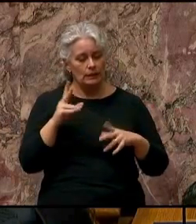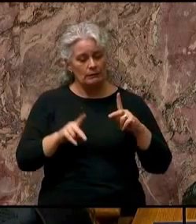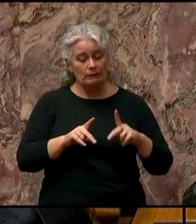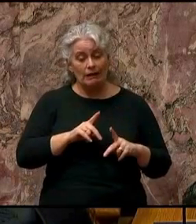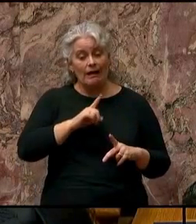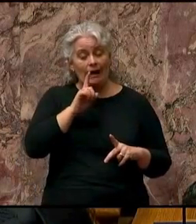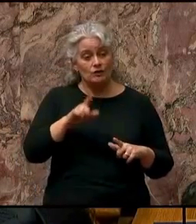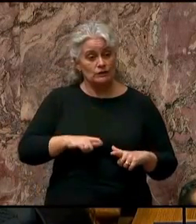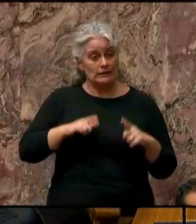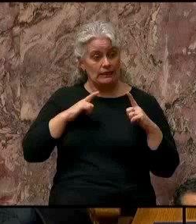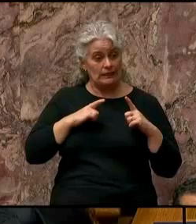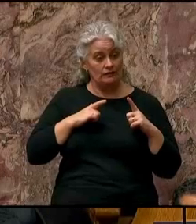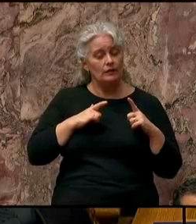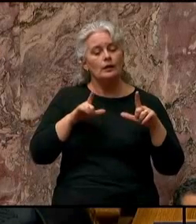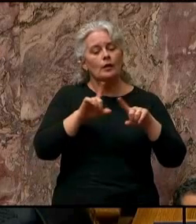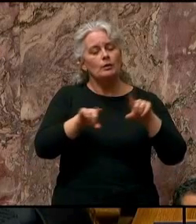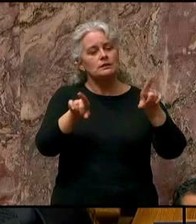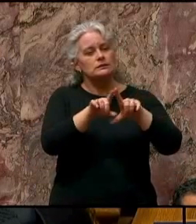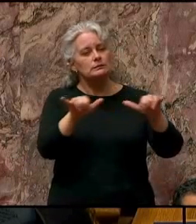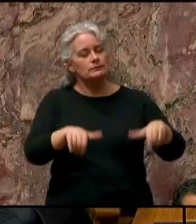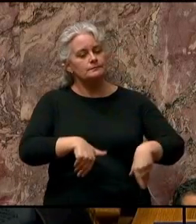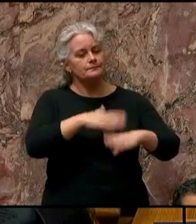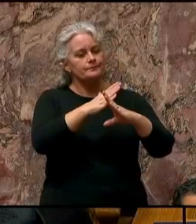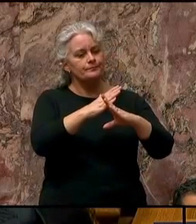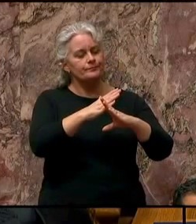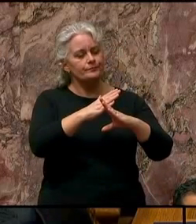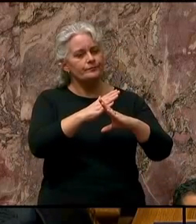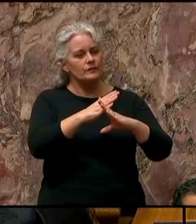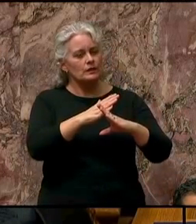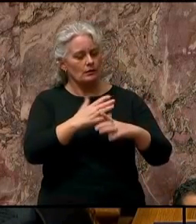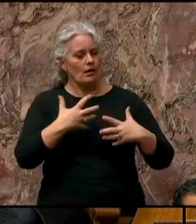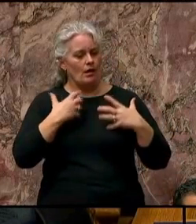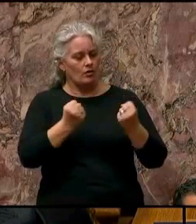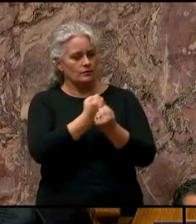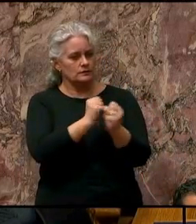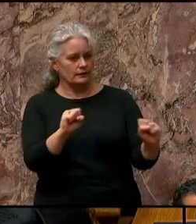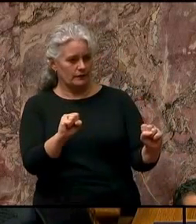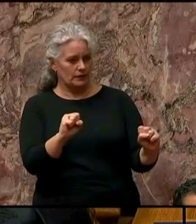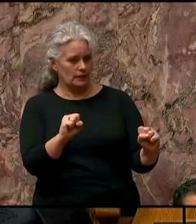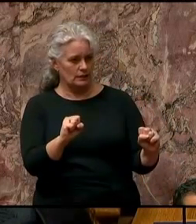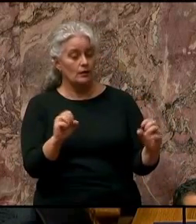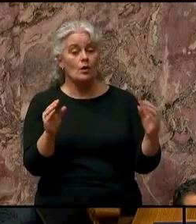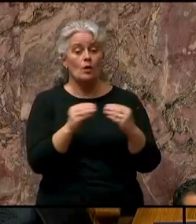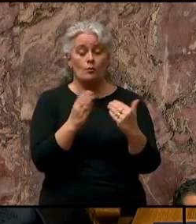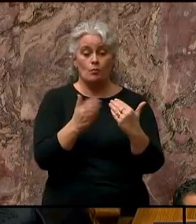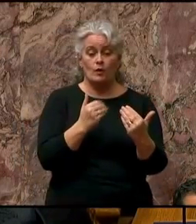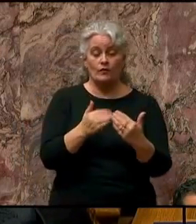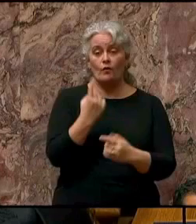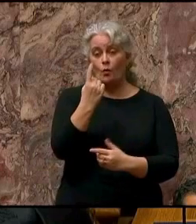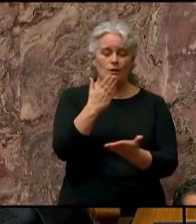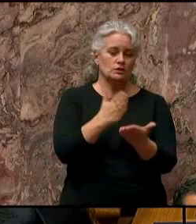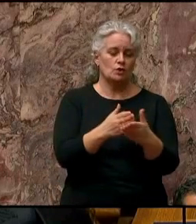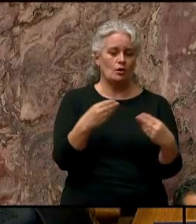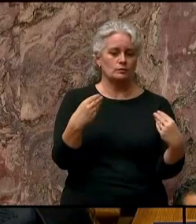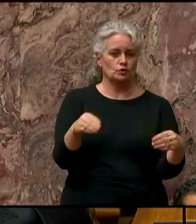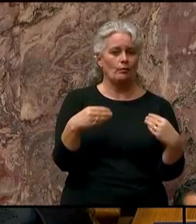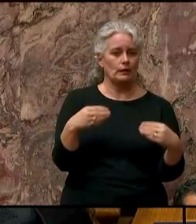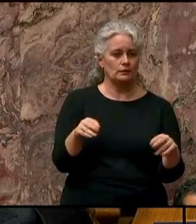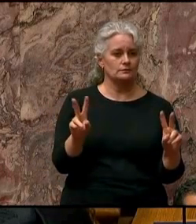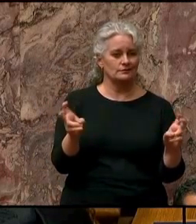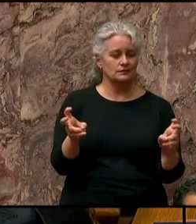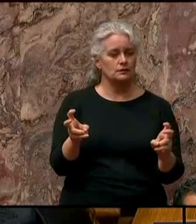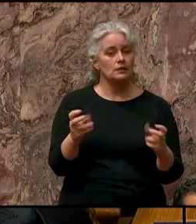live, while protecting and enhancing health and safety. Greater convenience for one-stop shopping at the grocery store.